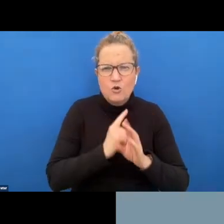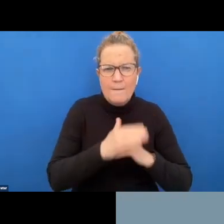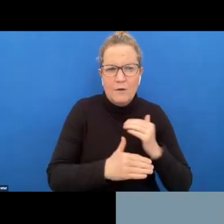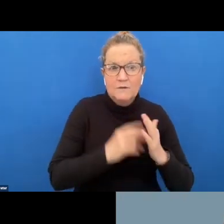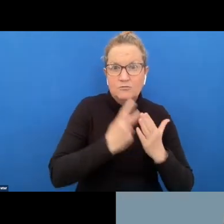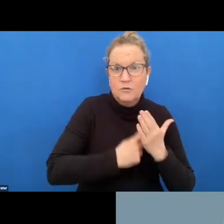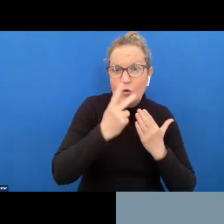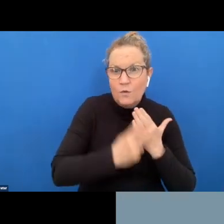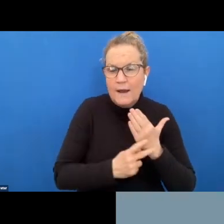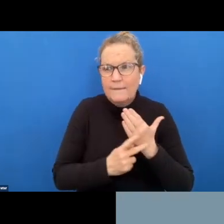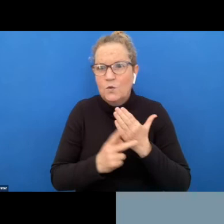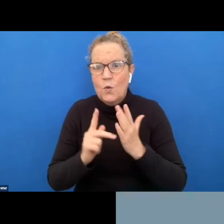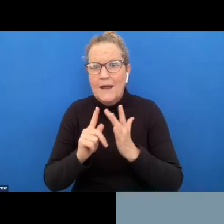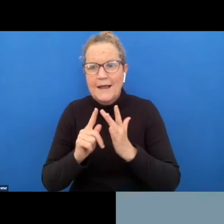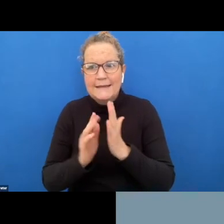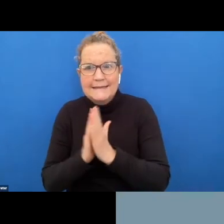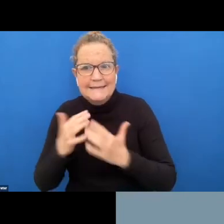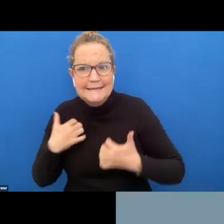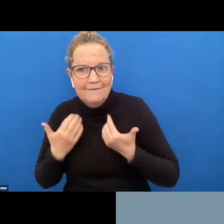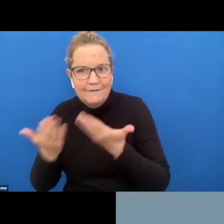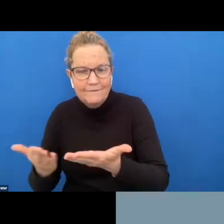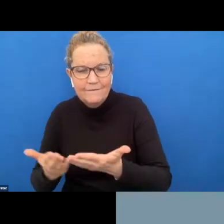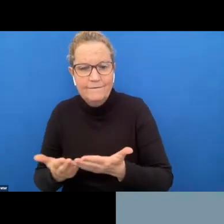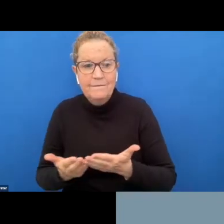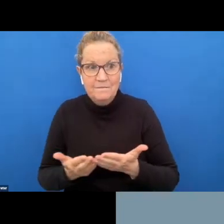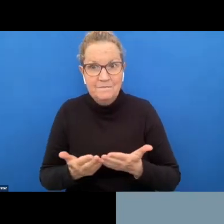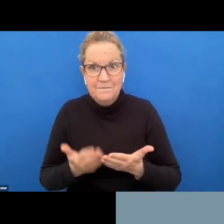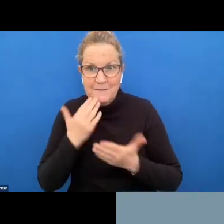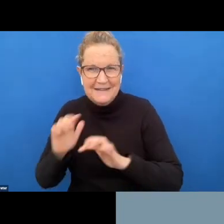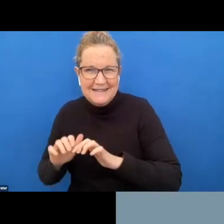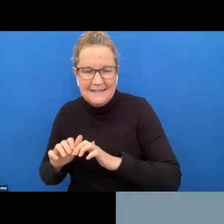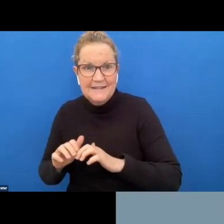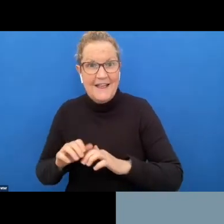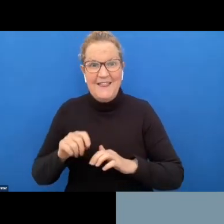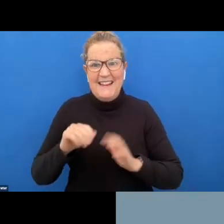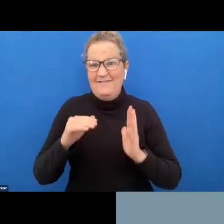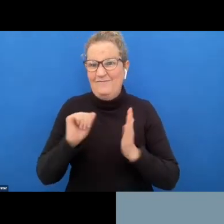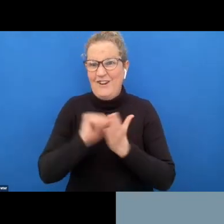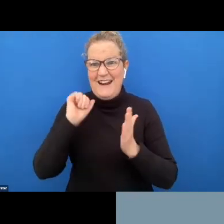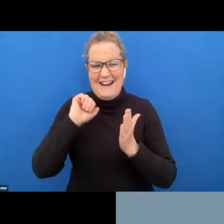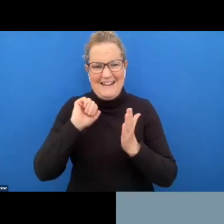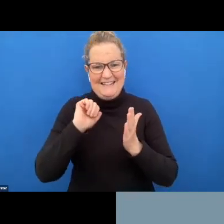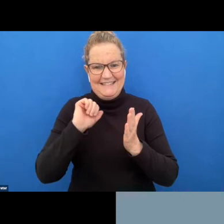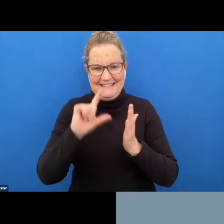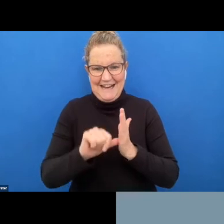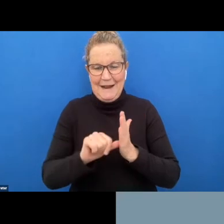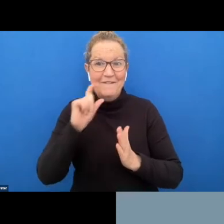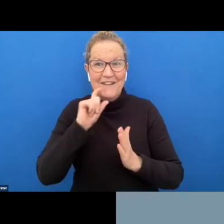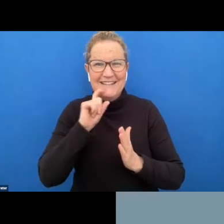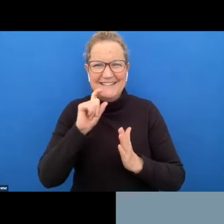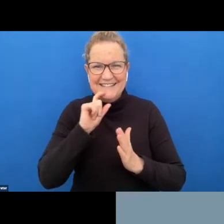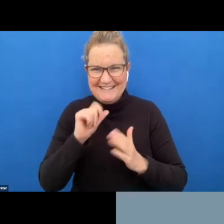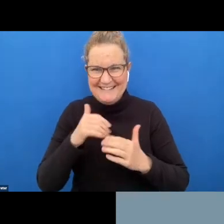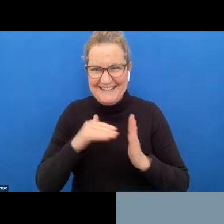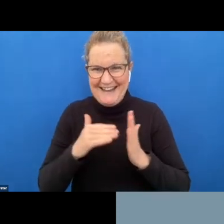this is the time to do it um because what we're going to do now uh this is the fun part um i'd encourage uh those who are